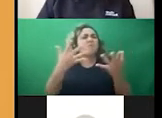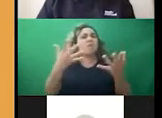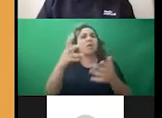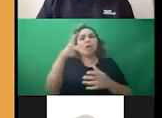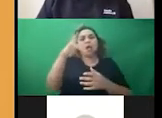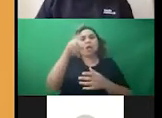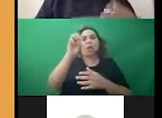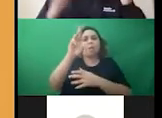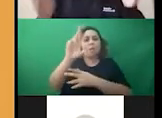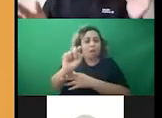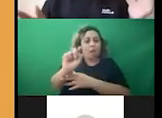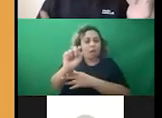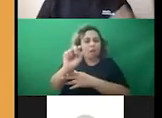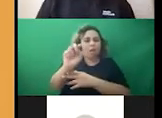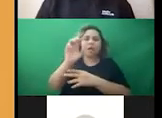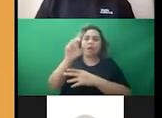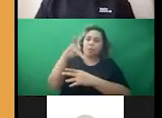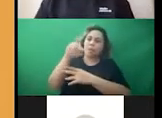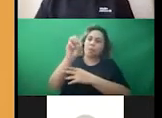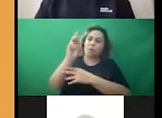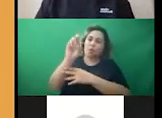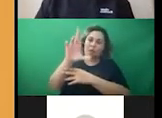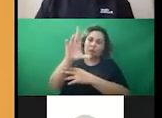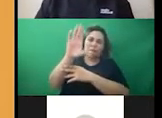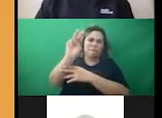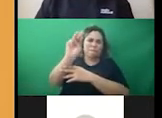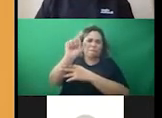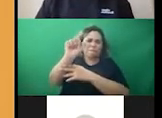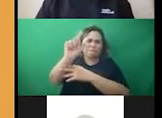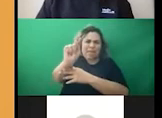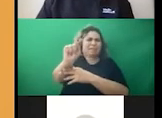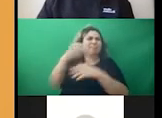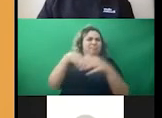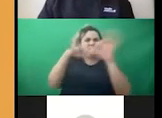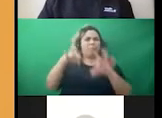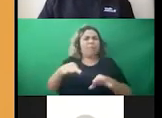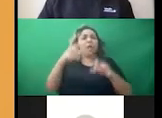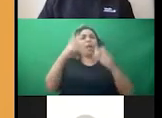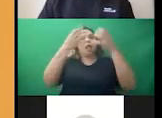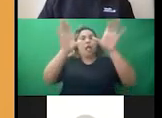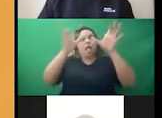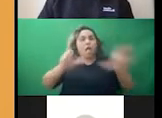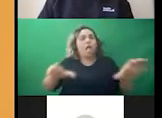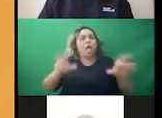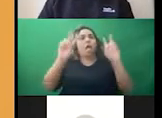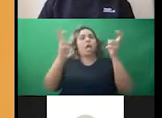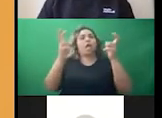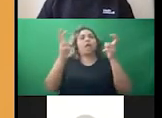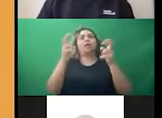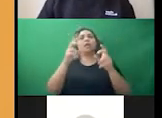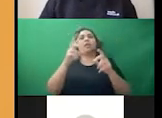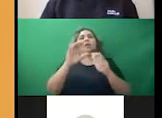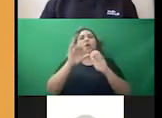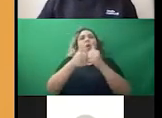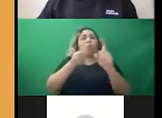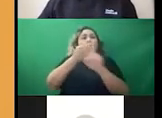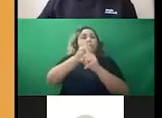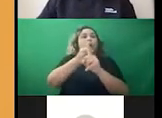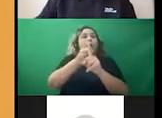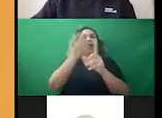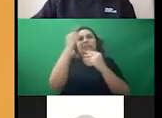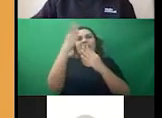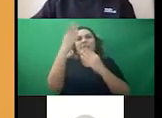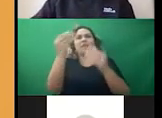map, which I'll describe more later, a power map breaking down the layers of impact at play in disinformation